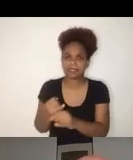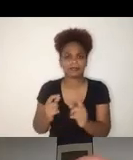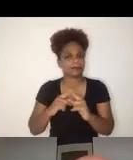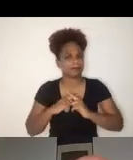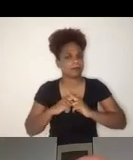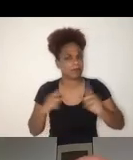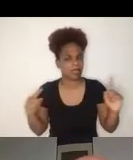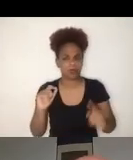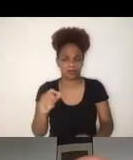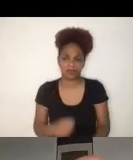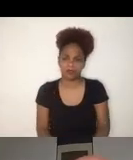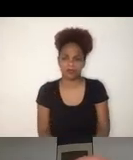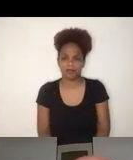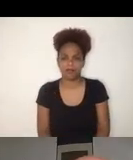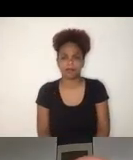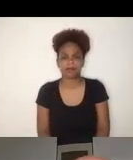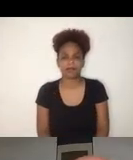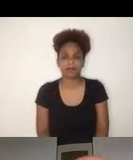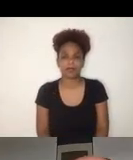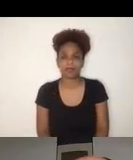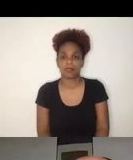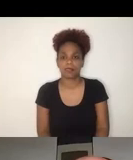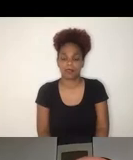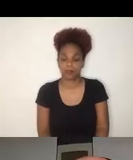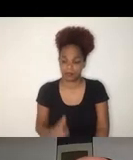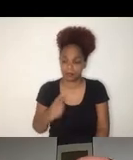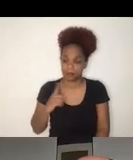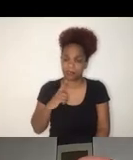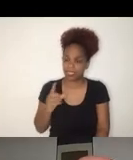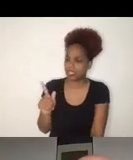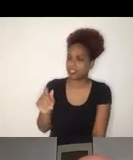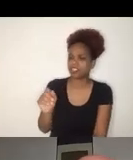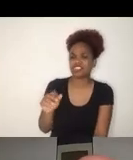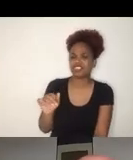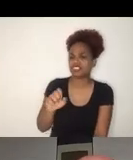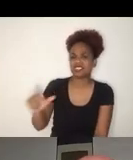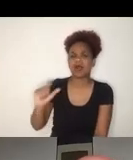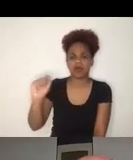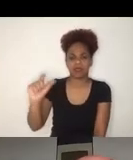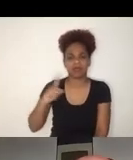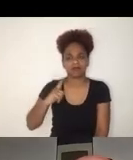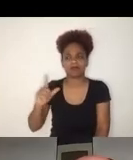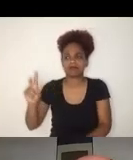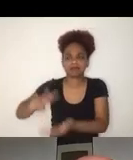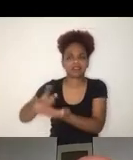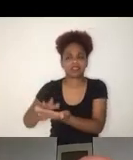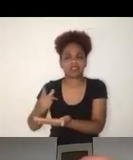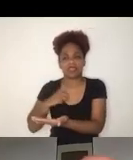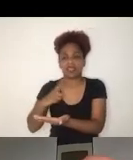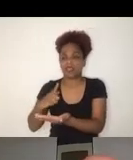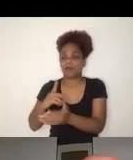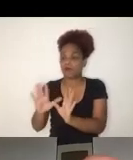is with regard to skills and competences of teachers. And here again, Brazil is not doing well.